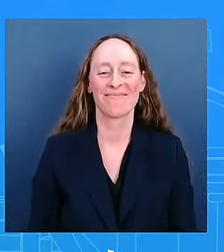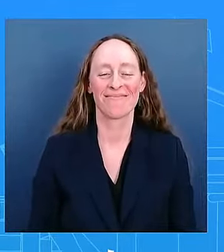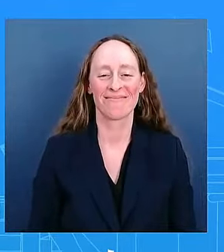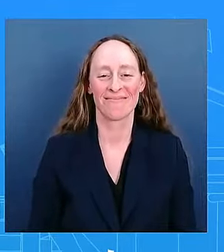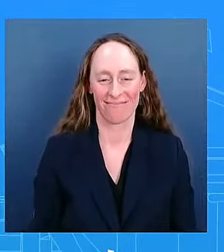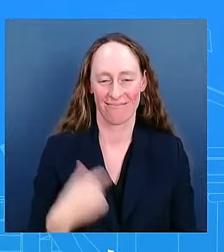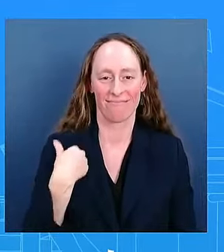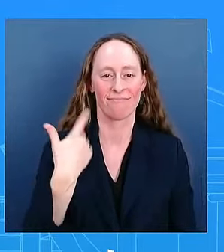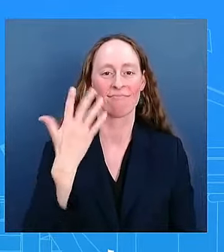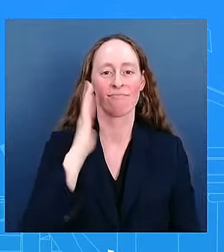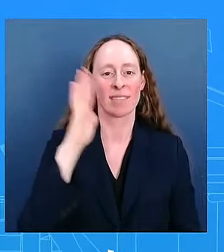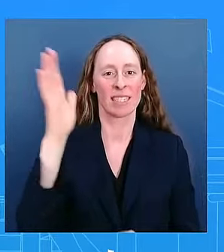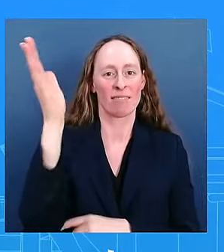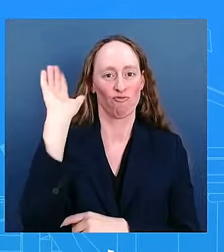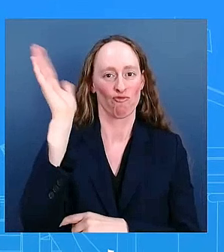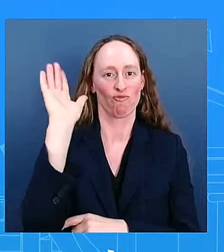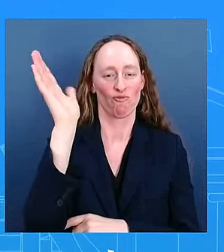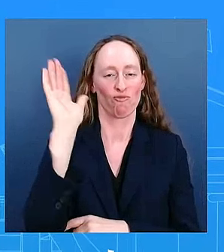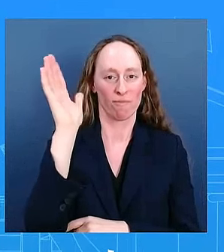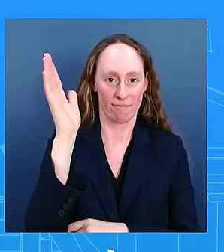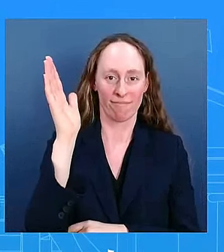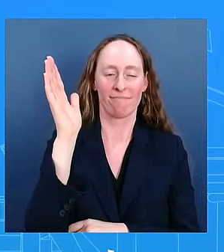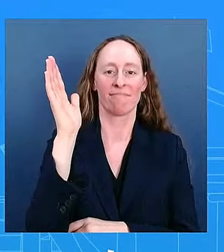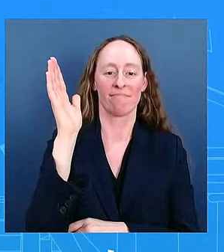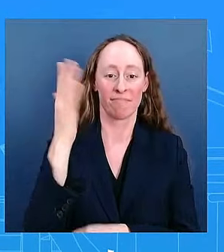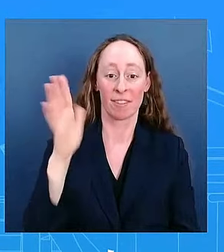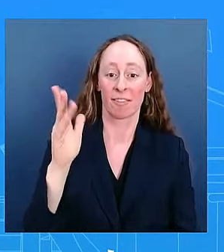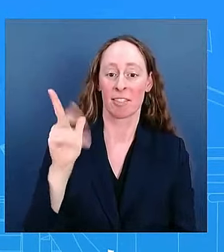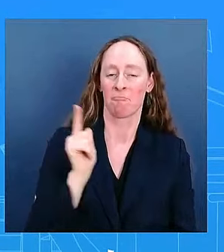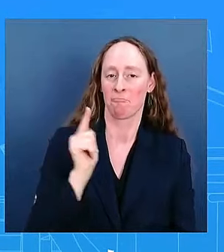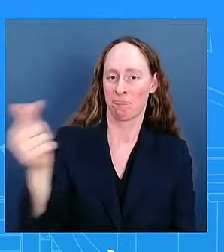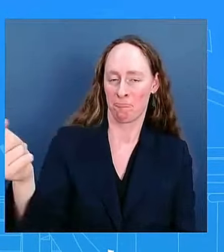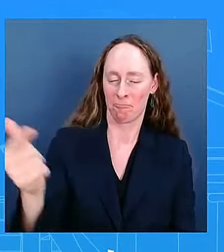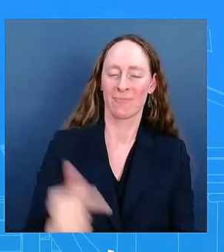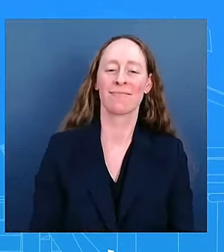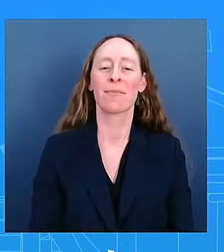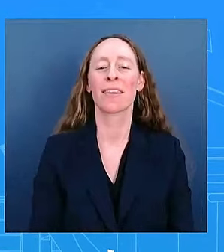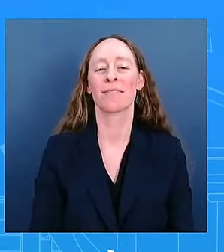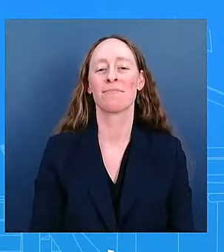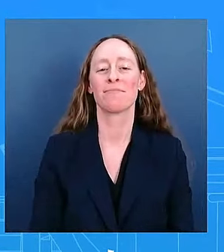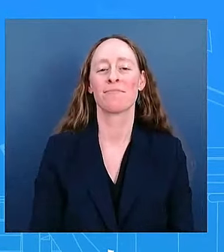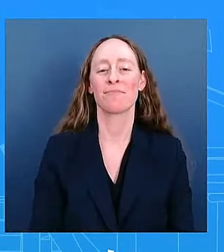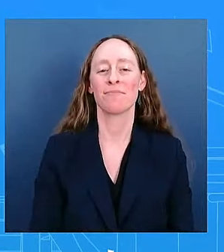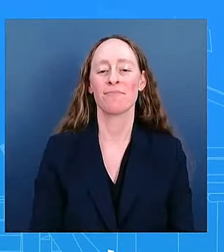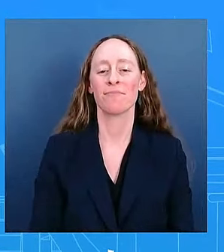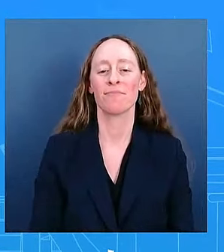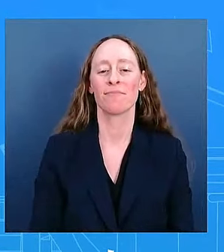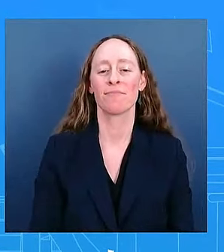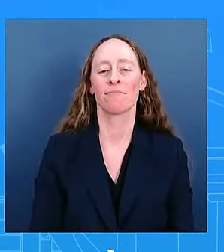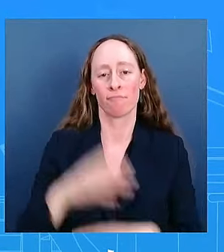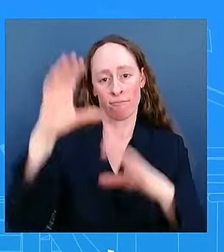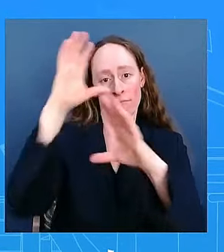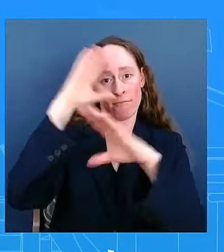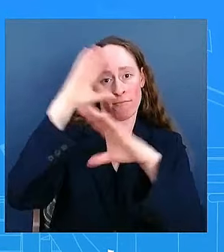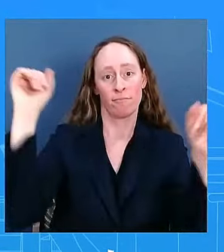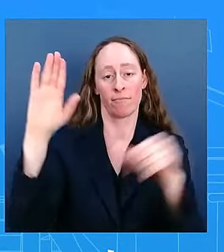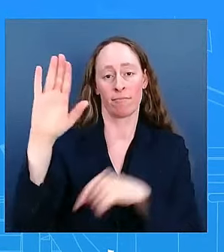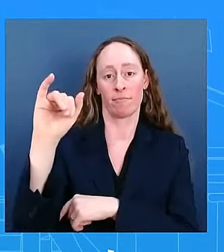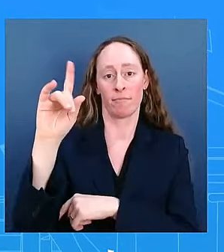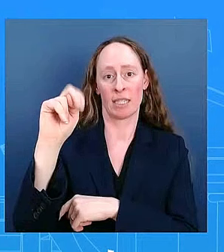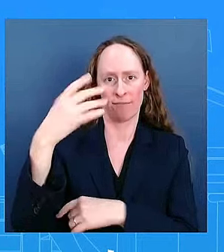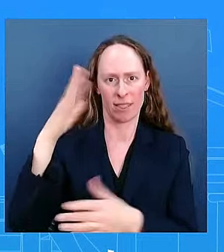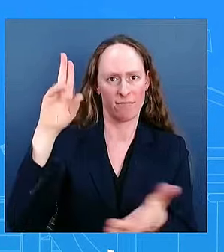uh today president biden signed an executive order states establishing the white house bless you